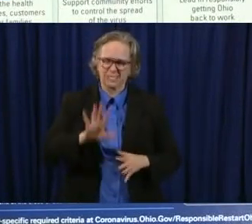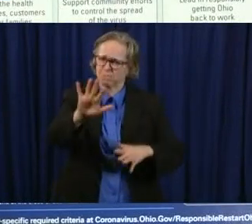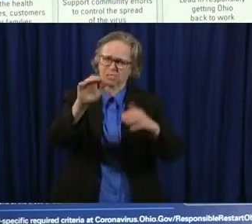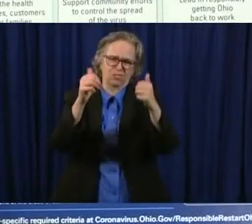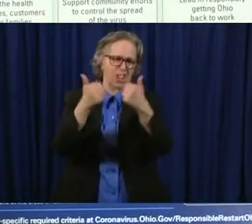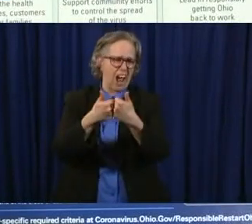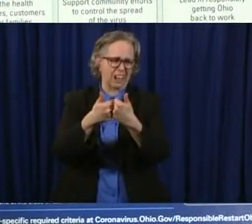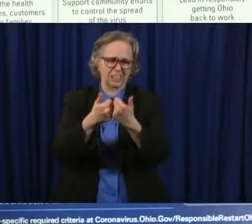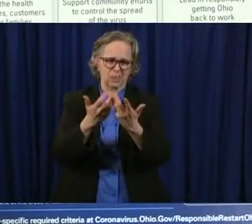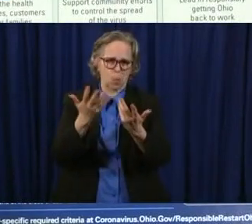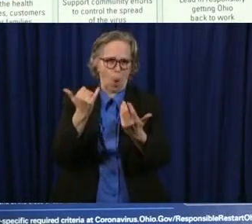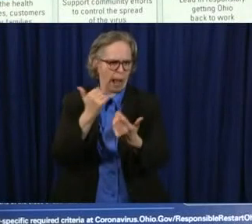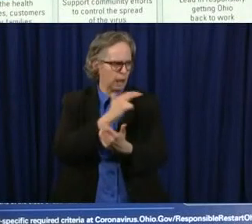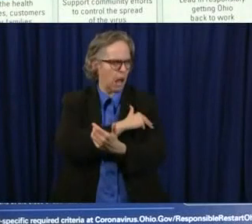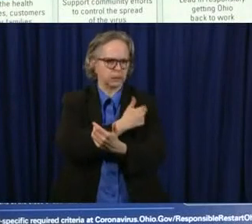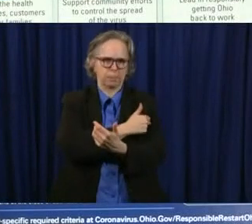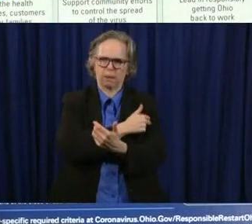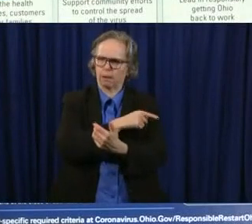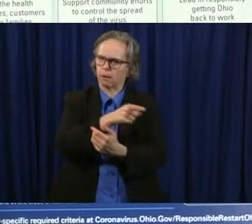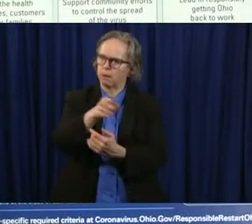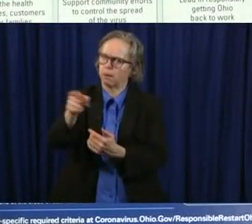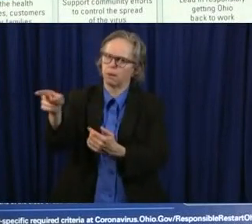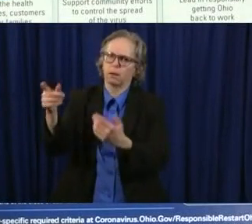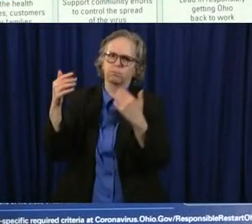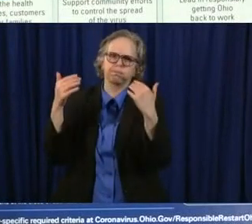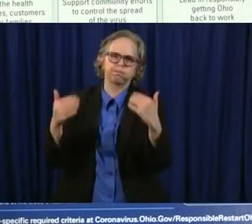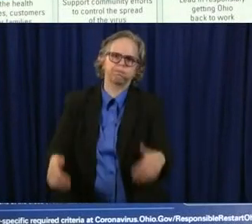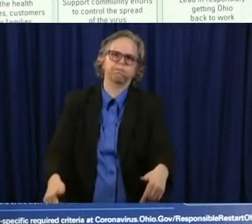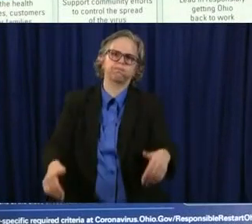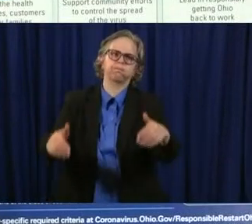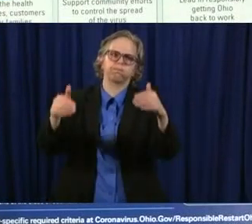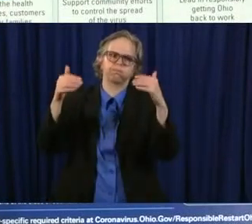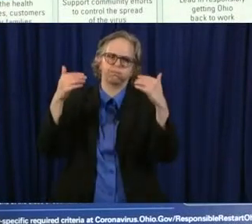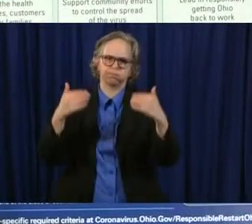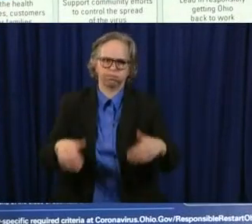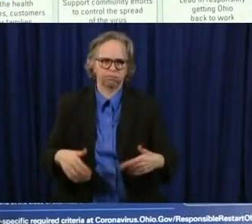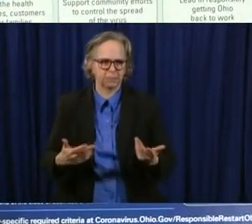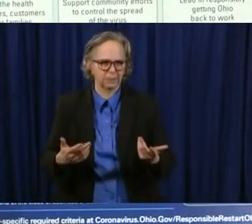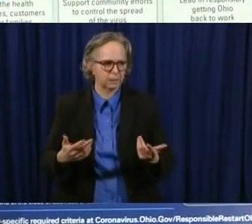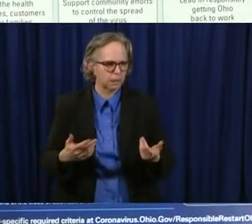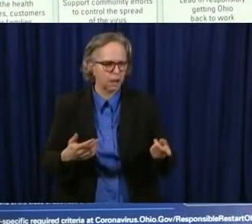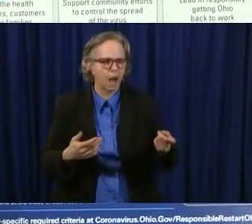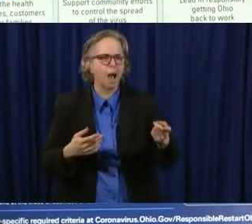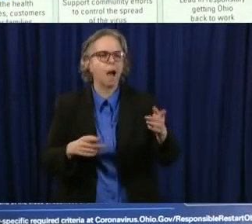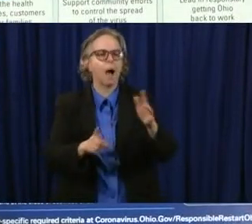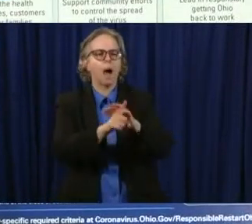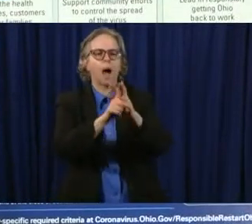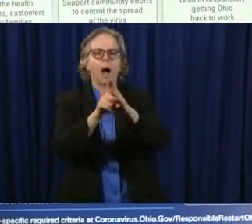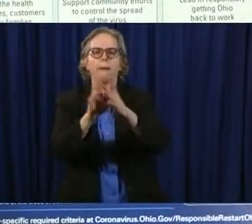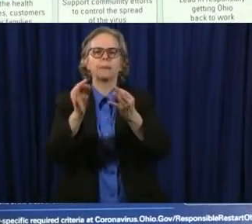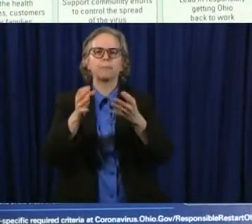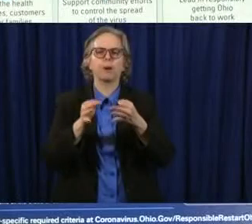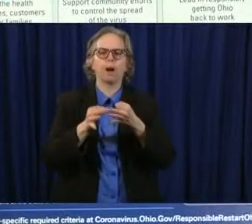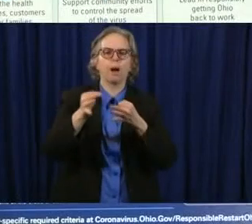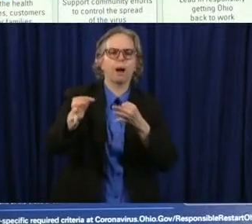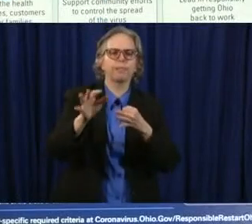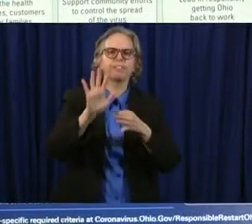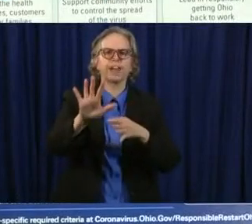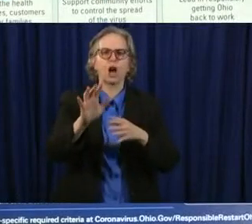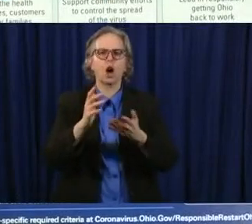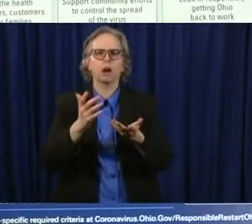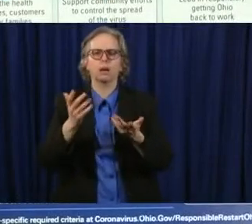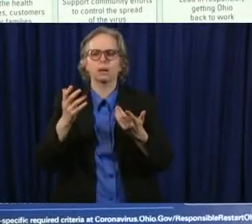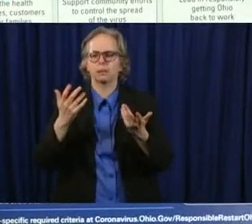as well uh people were deferring health care uh and sometimes they were deferring health care not because of the order